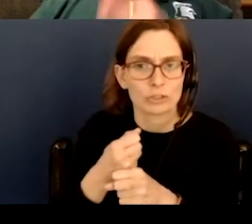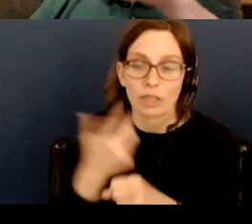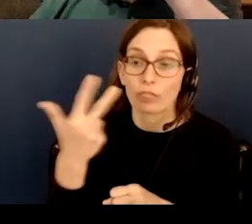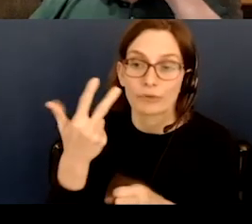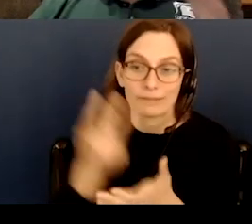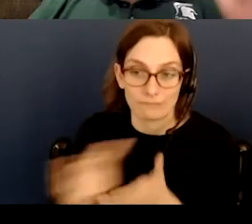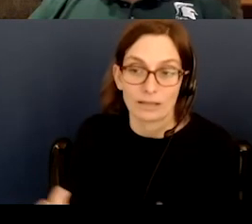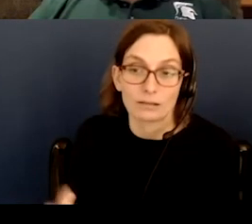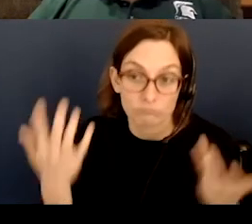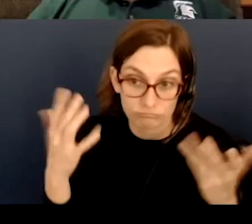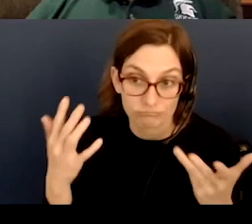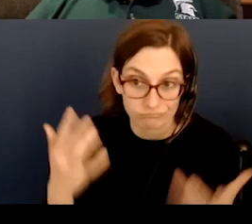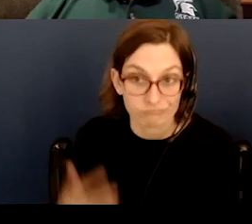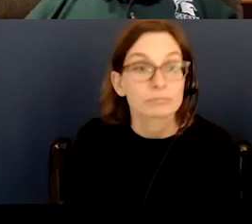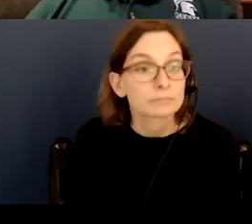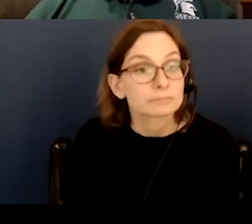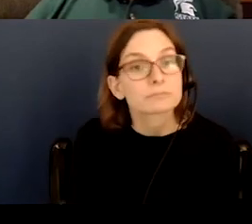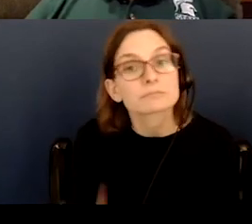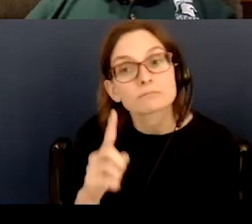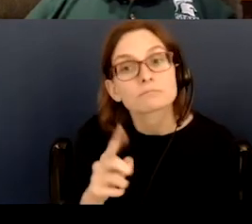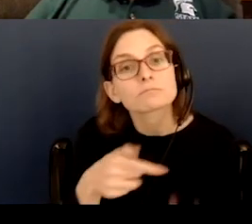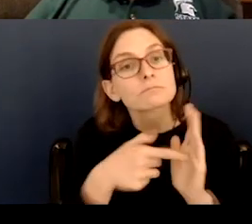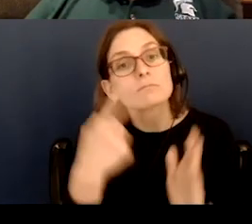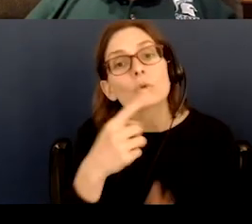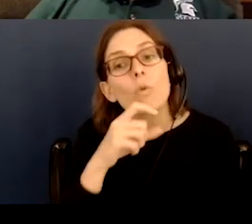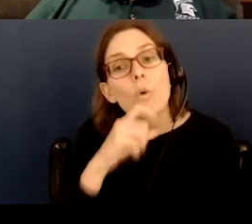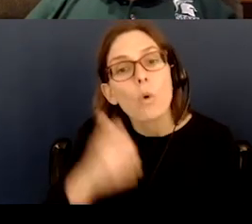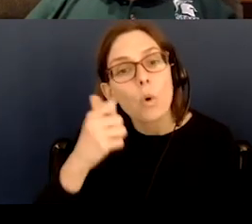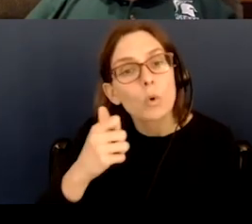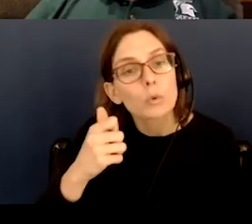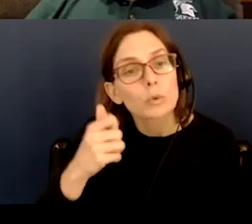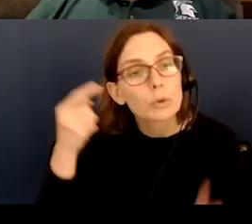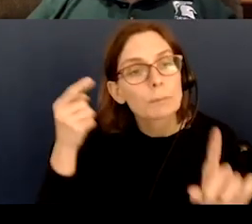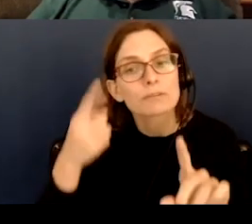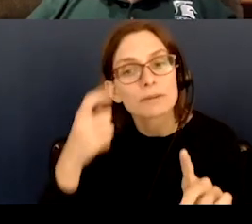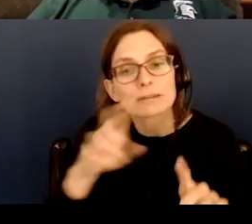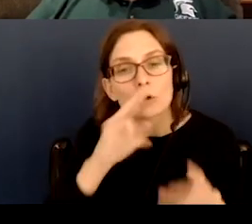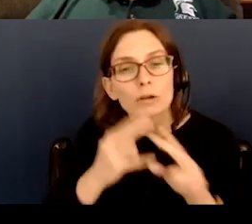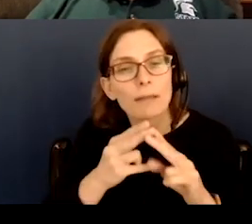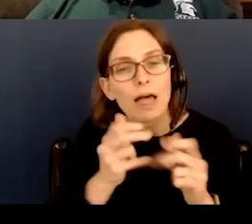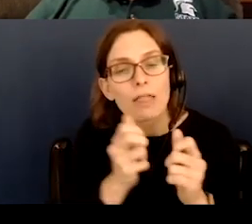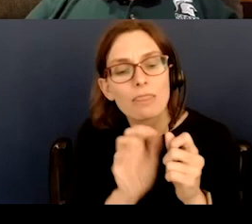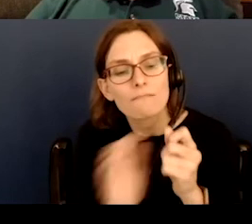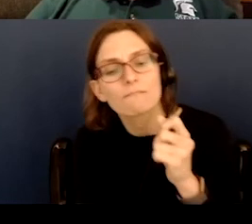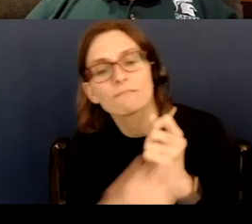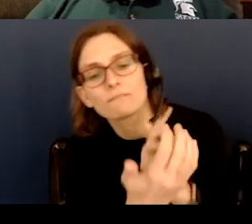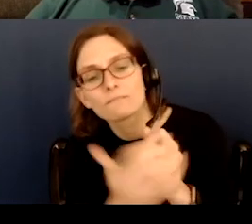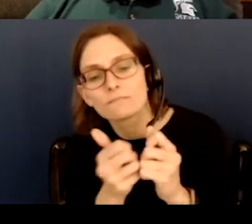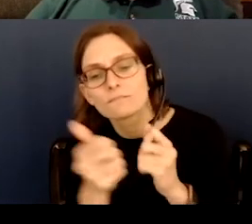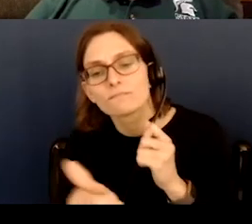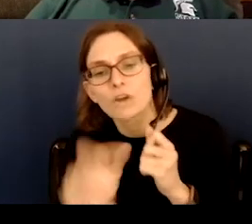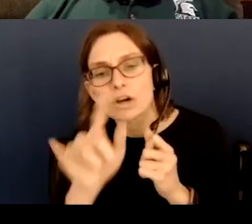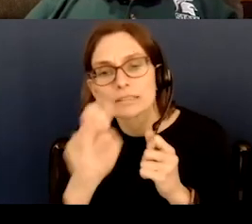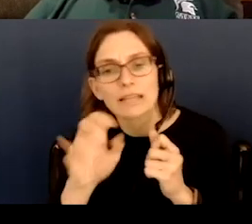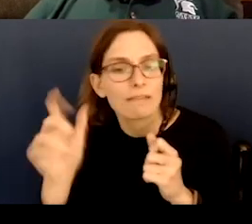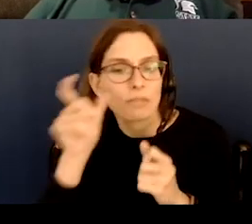Um, I want to pull out one older mission because I talked about the far side of the moon. It's never visible from